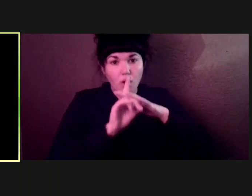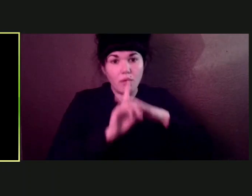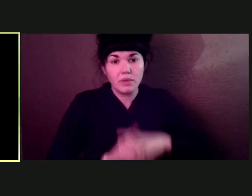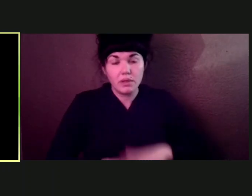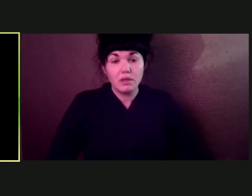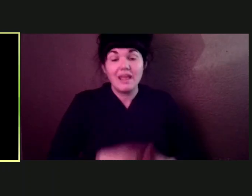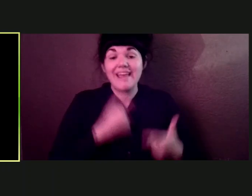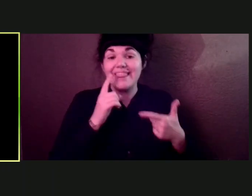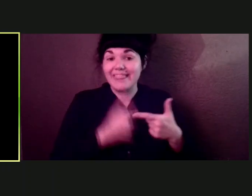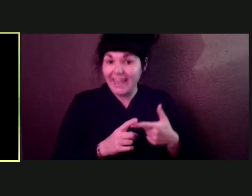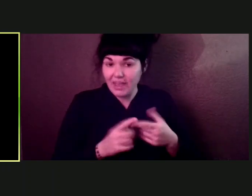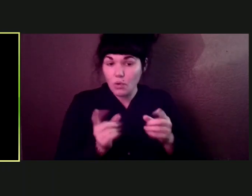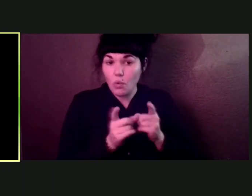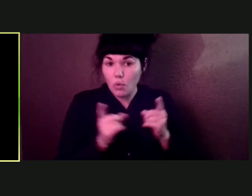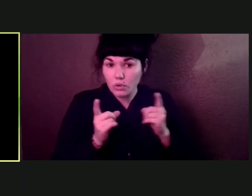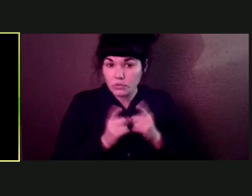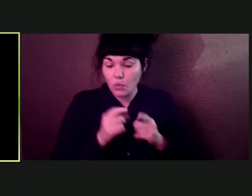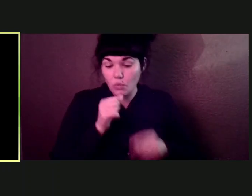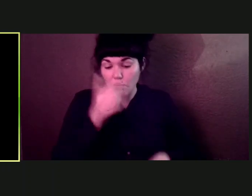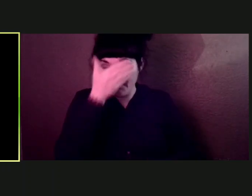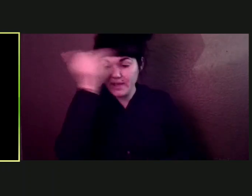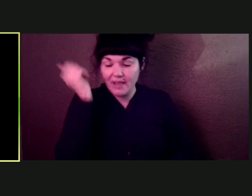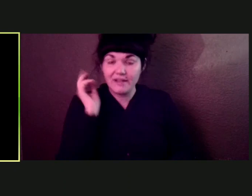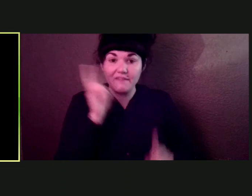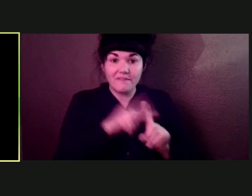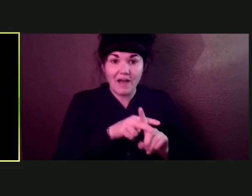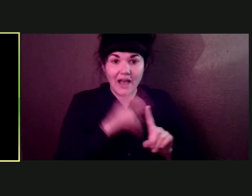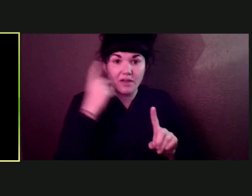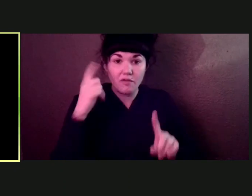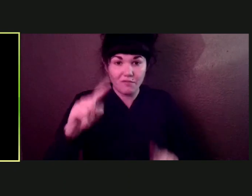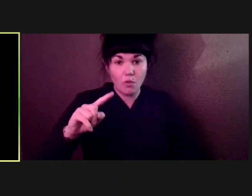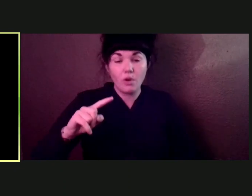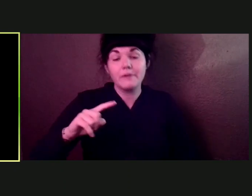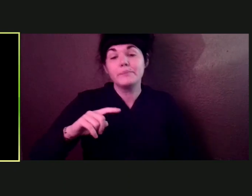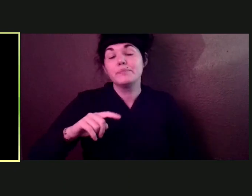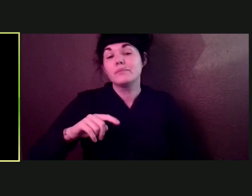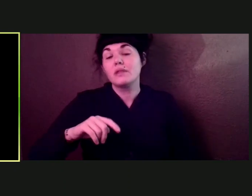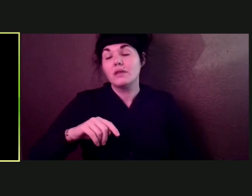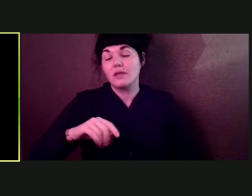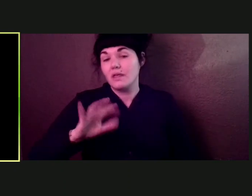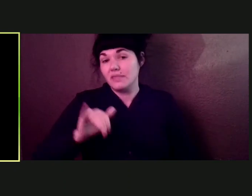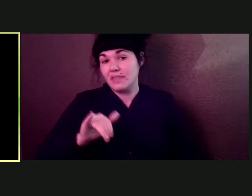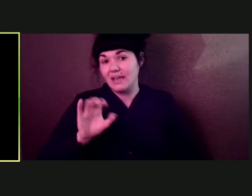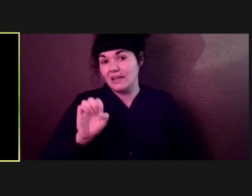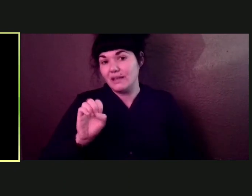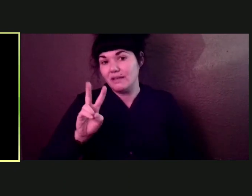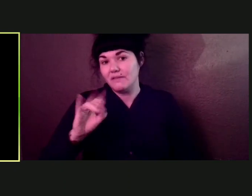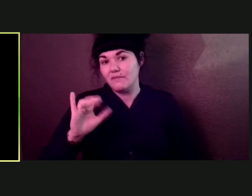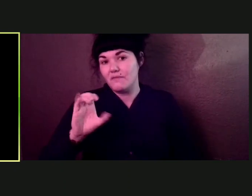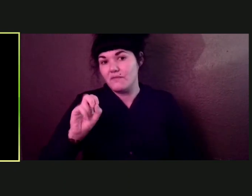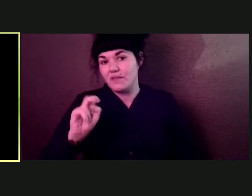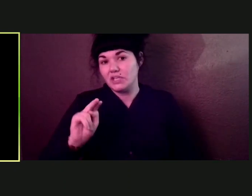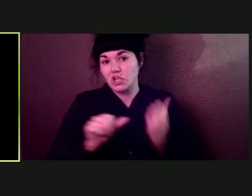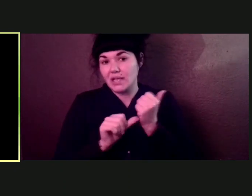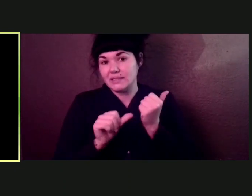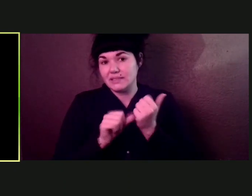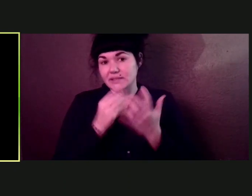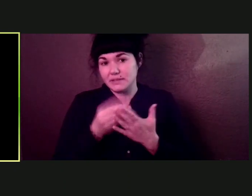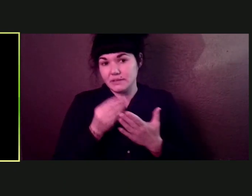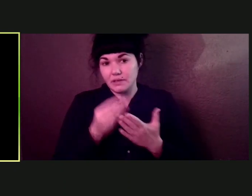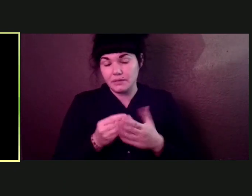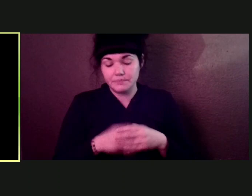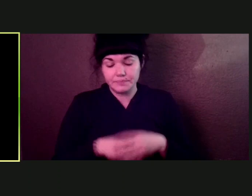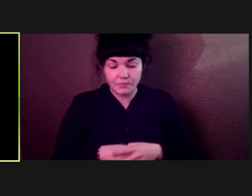assistance. Now, there's, um, other relief available if you live in an